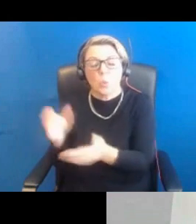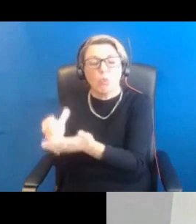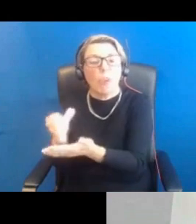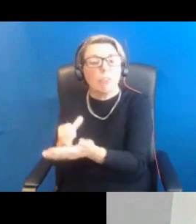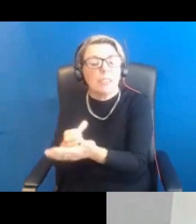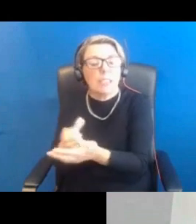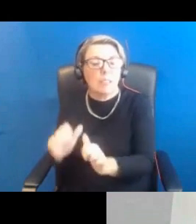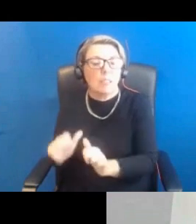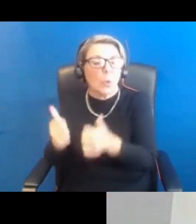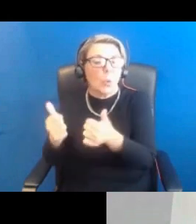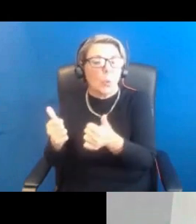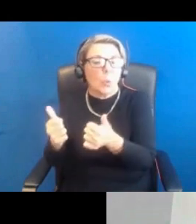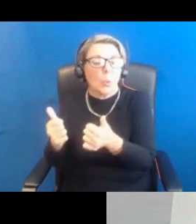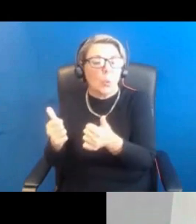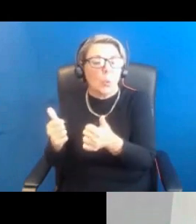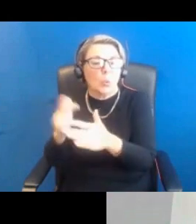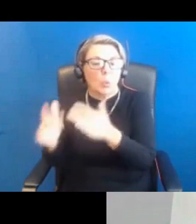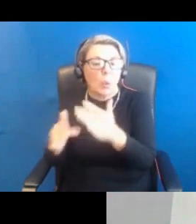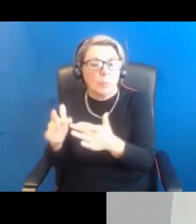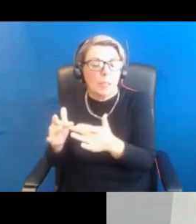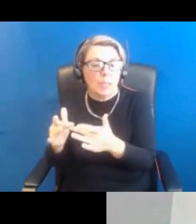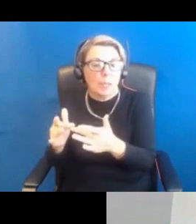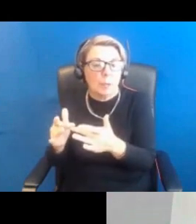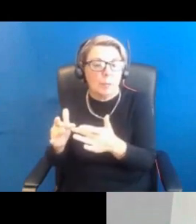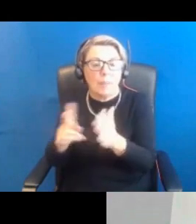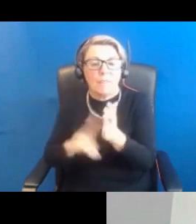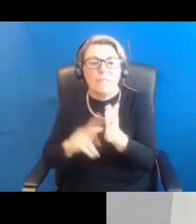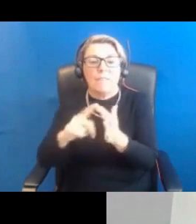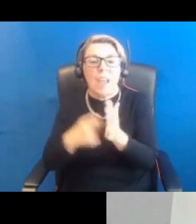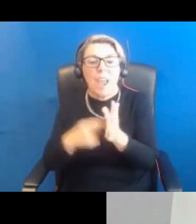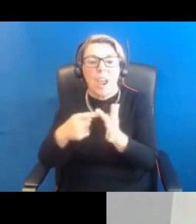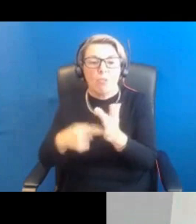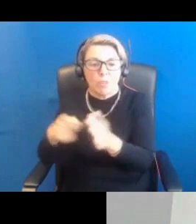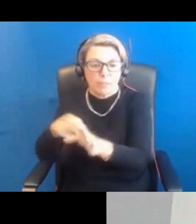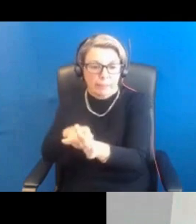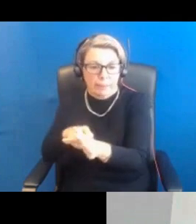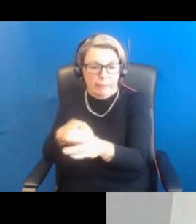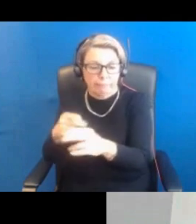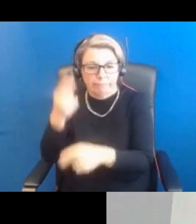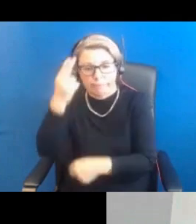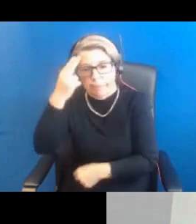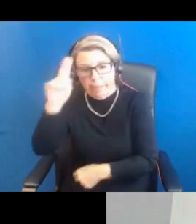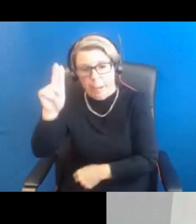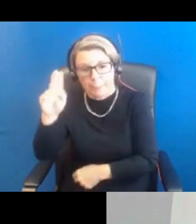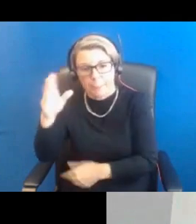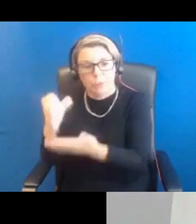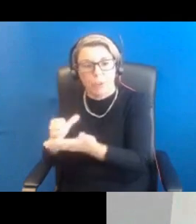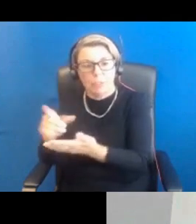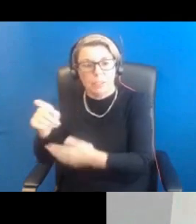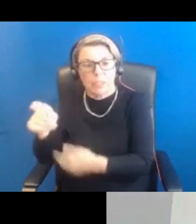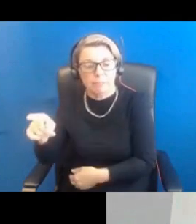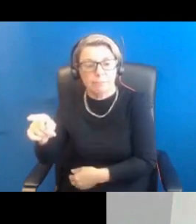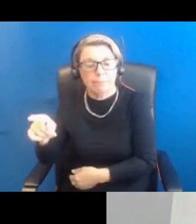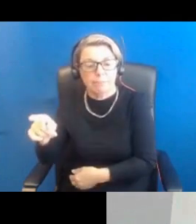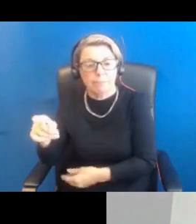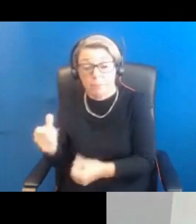good websites. So you're thinking of Verity, perhaps. And so there are charities that can help and they've got good information